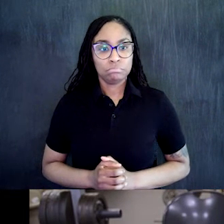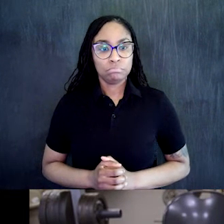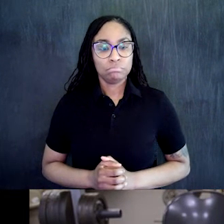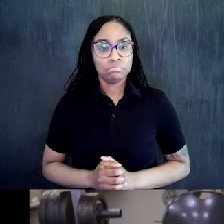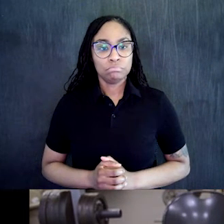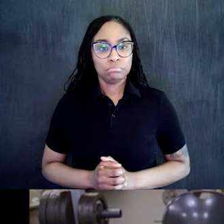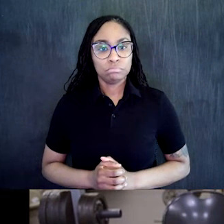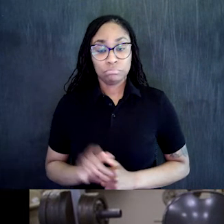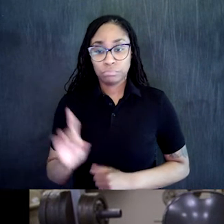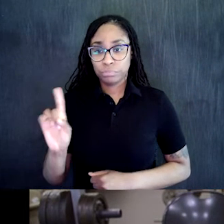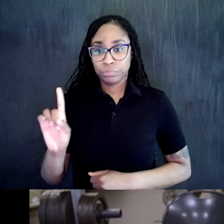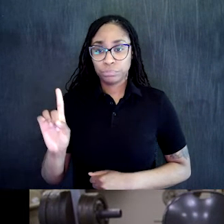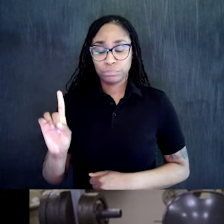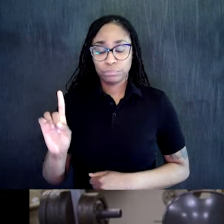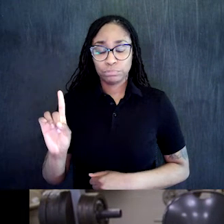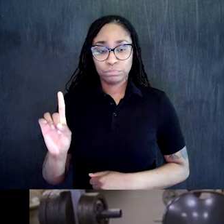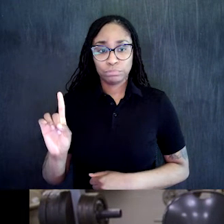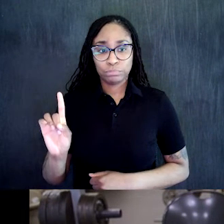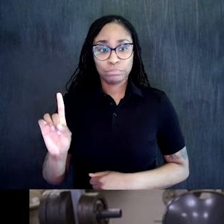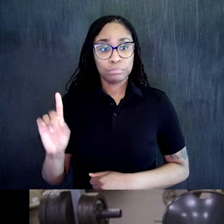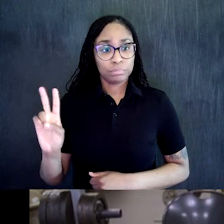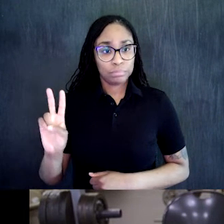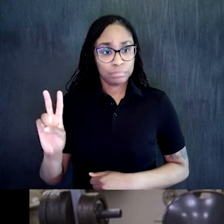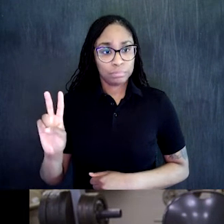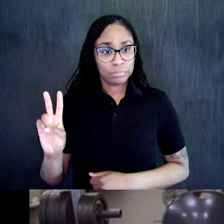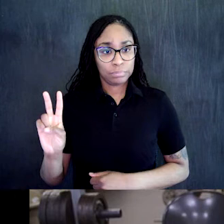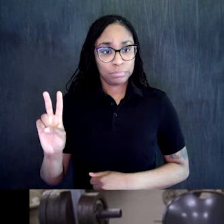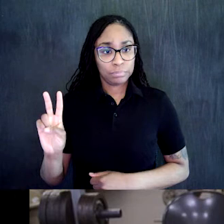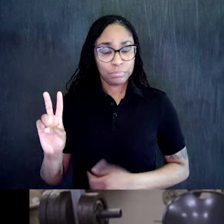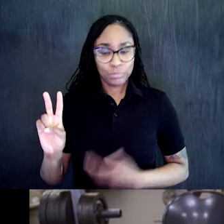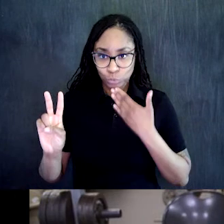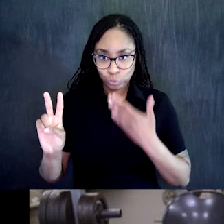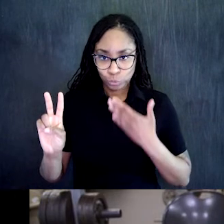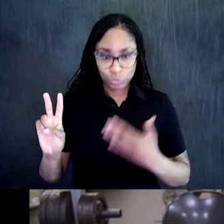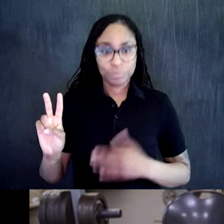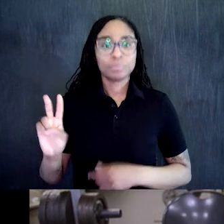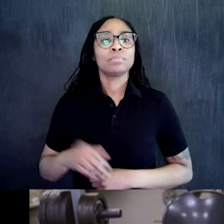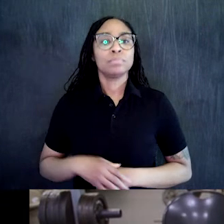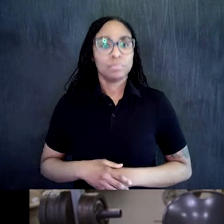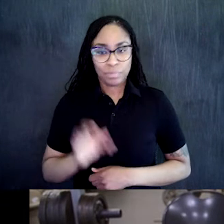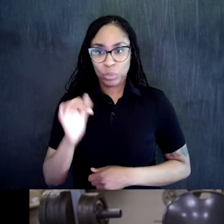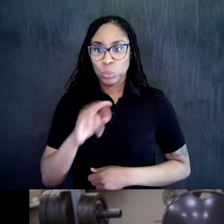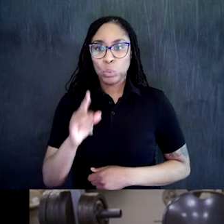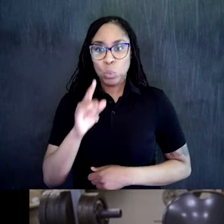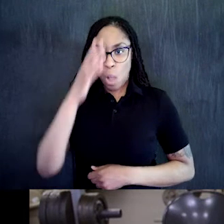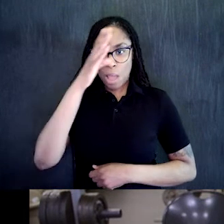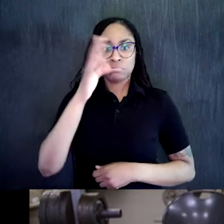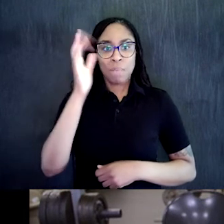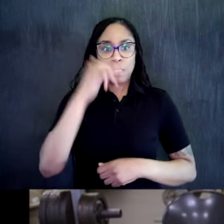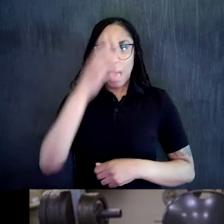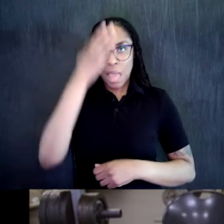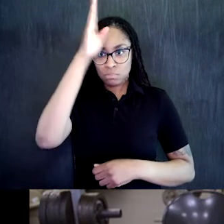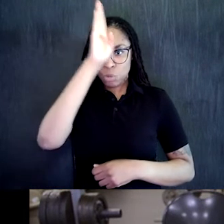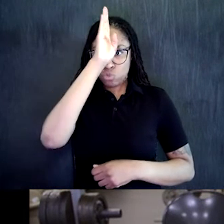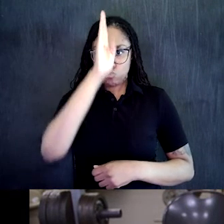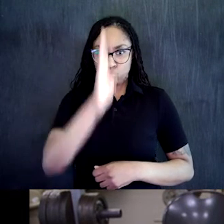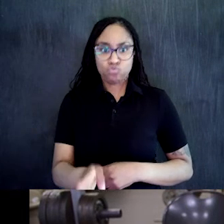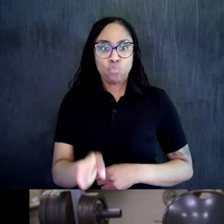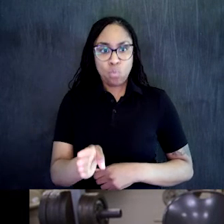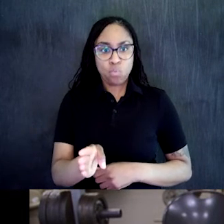One. Two. Good. Keeping your body nice and straight. Not letting it fall. Not letting it roll.